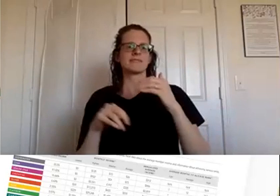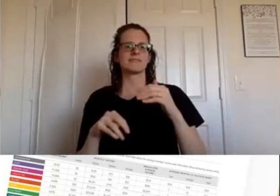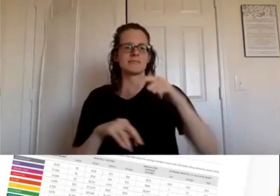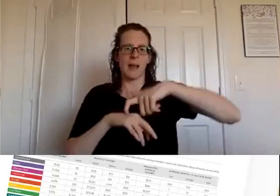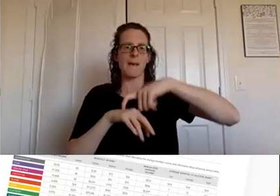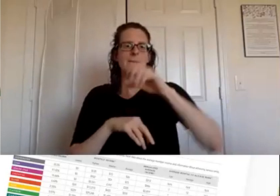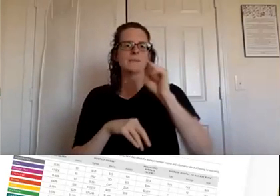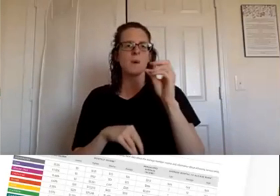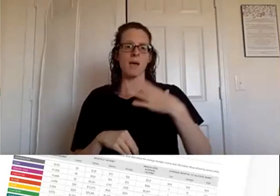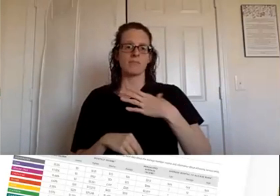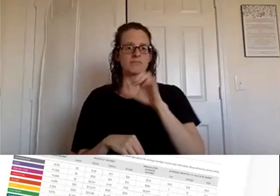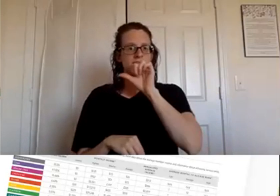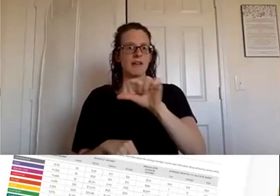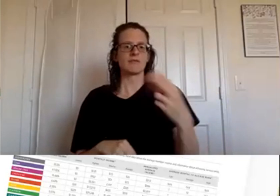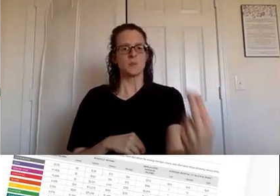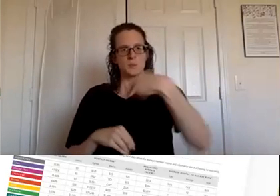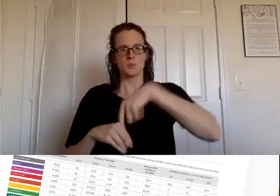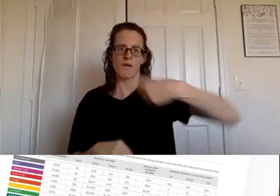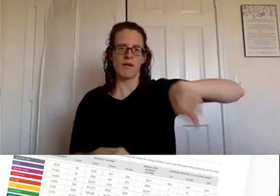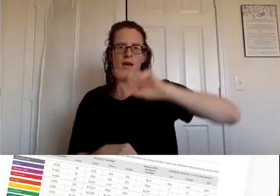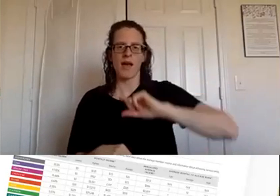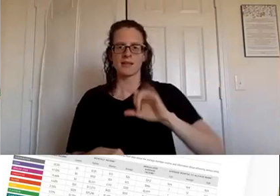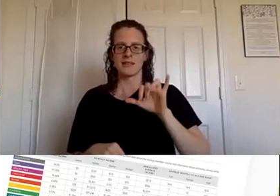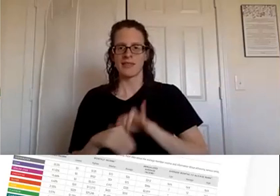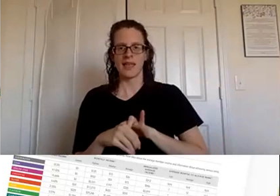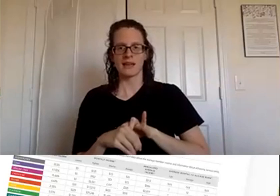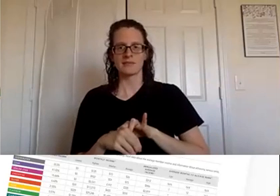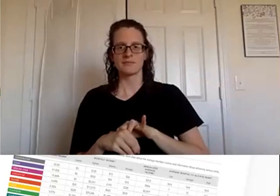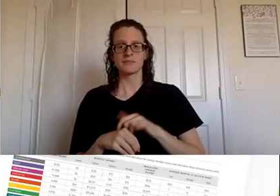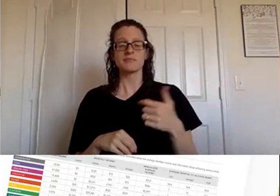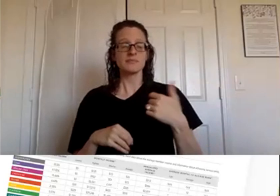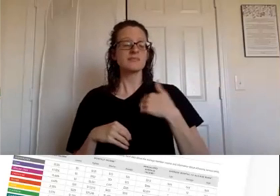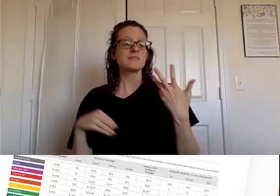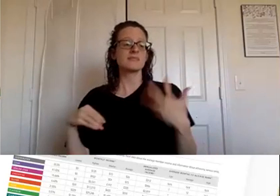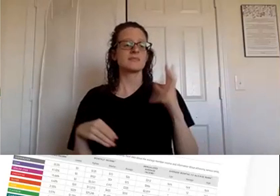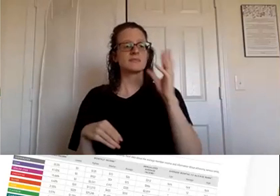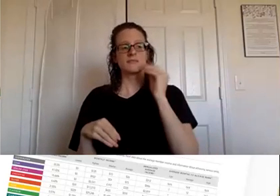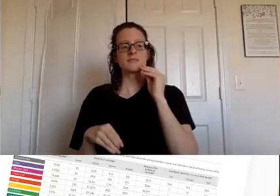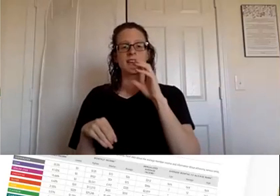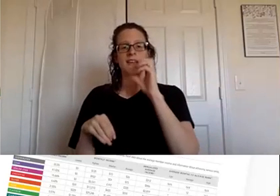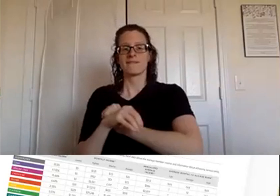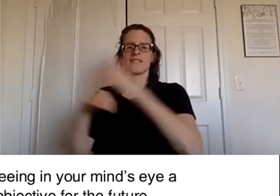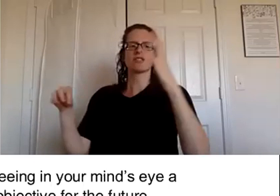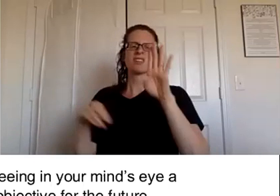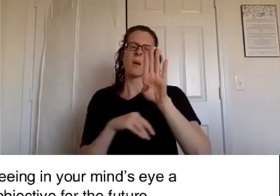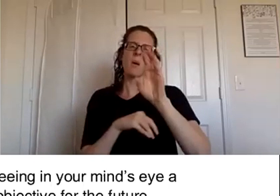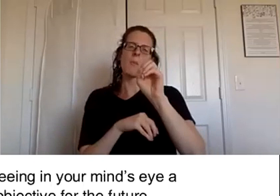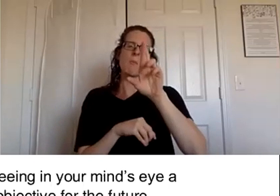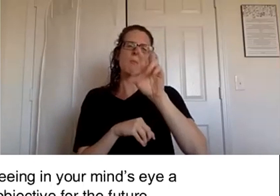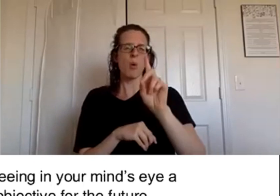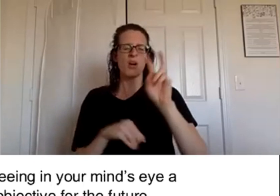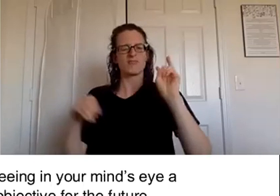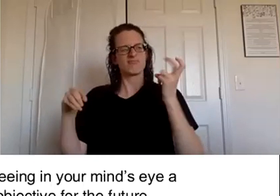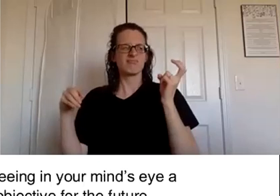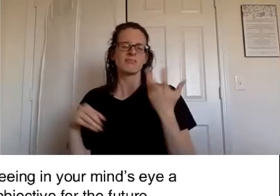that with us um i have done a vision board um at first it kind of scared me i'm like